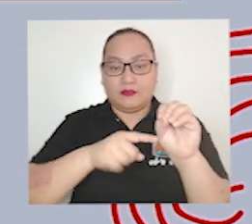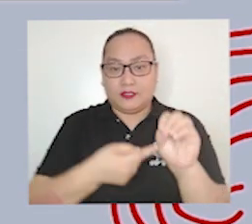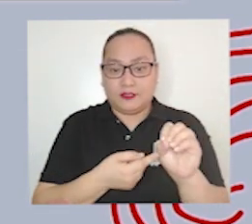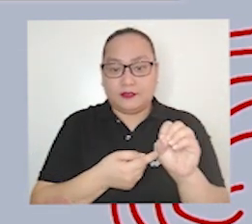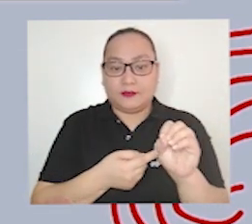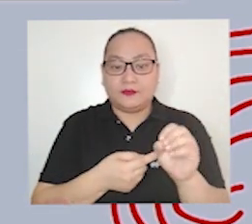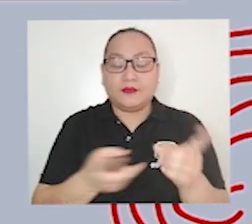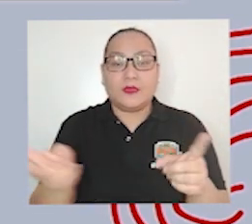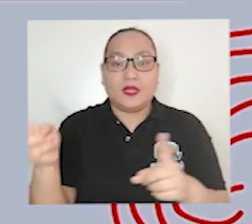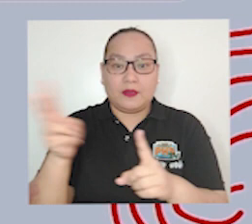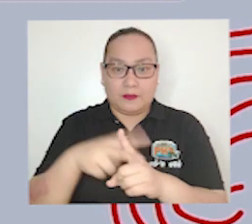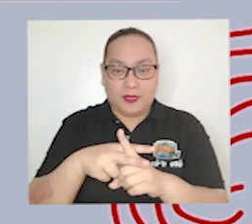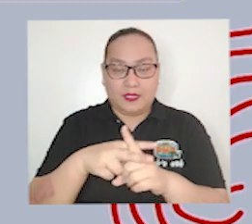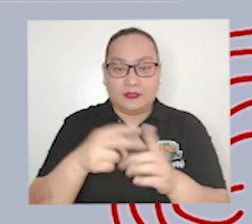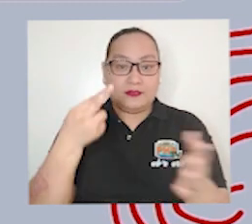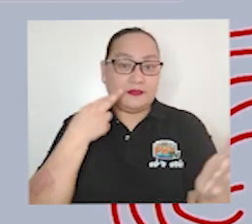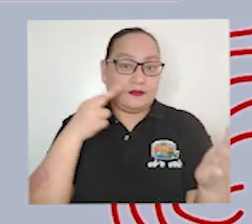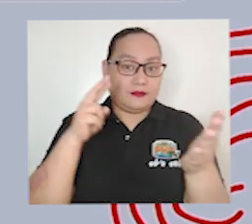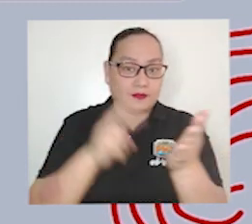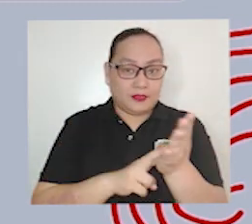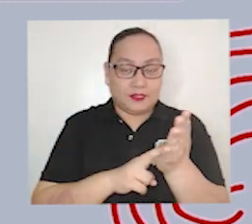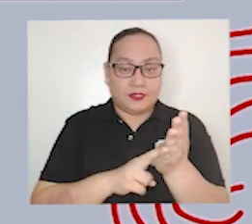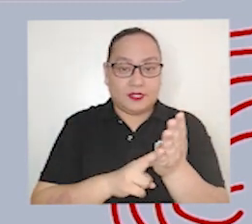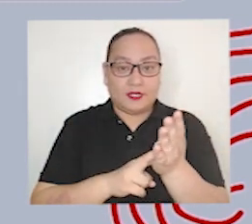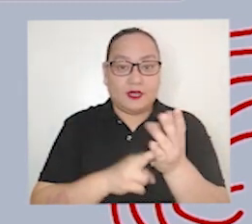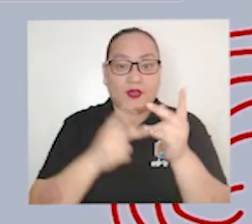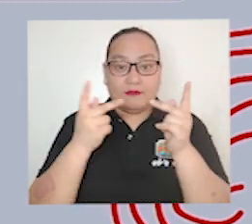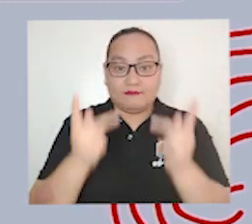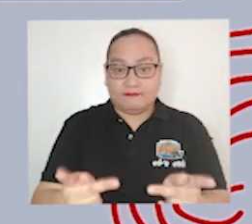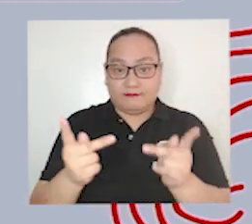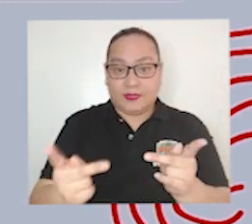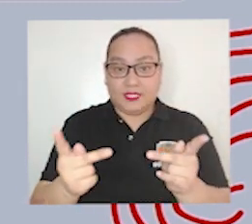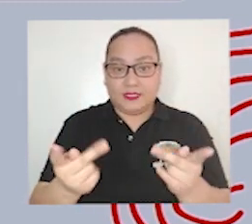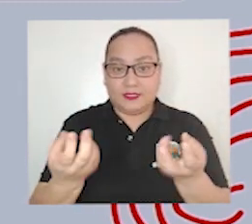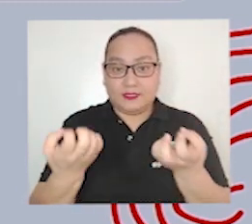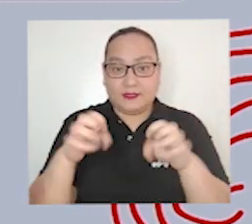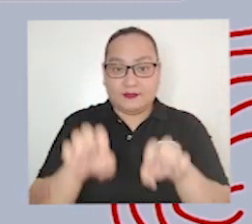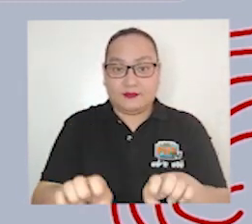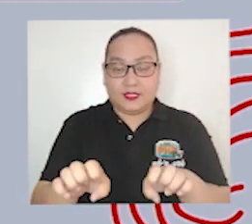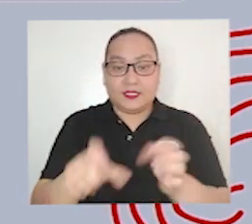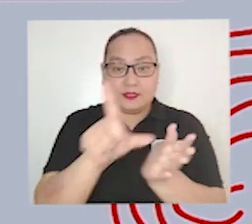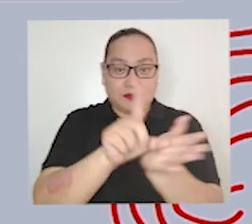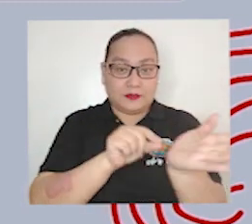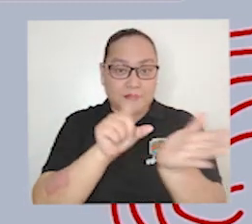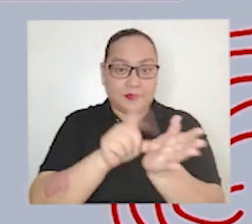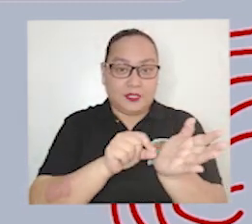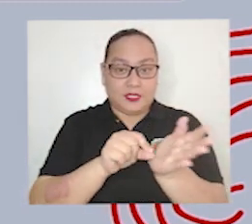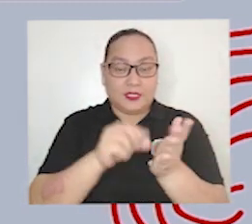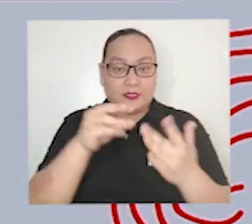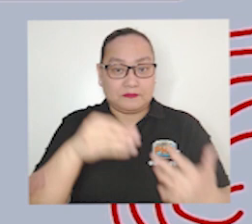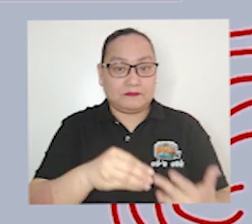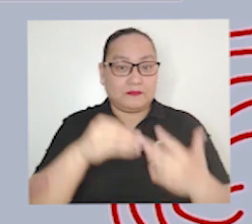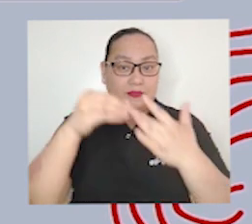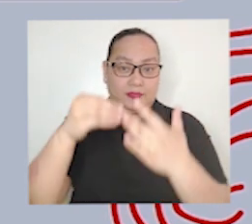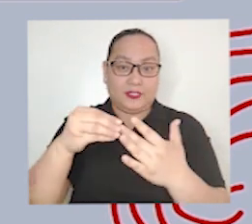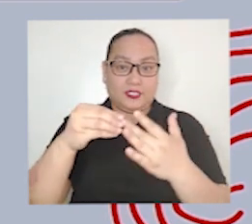applied to the reporting of current events in printed form specifically